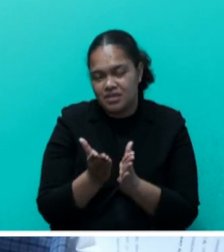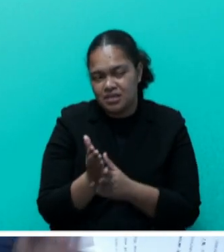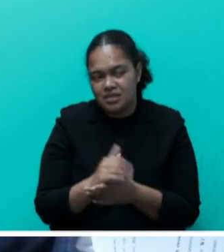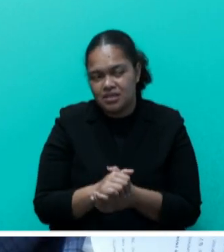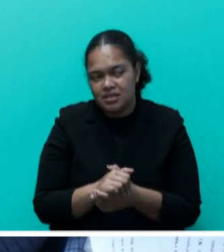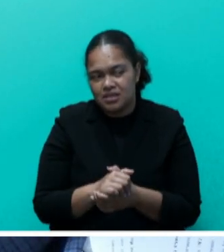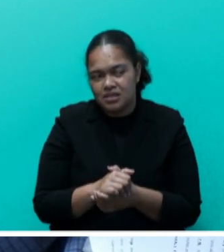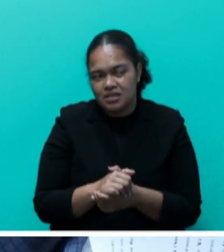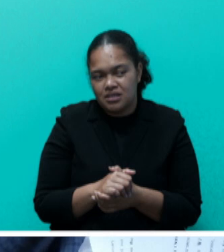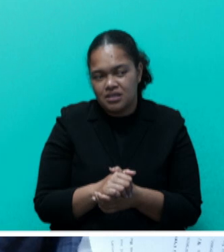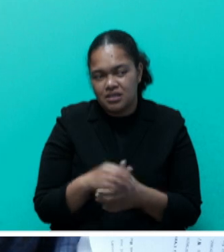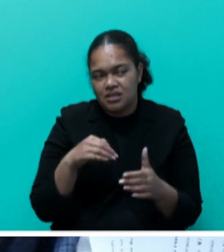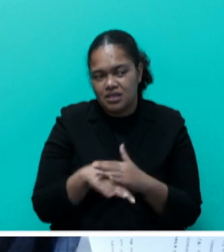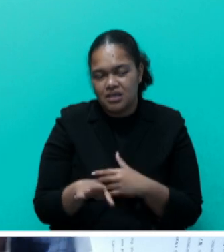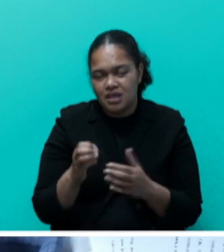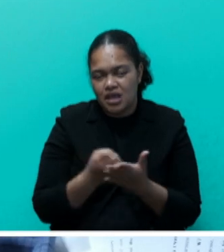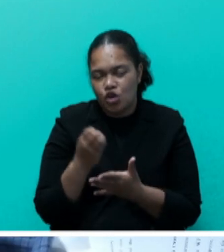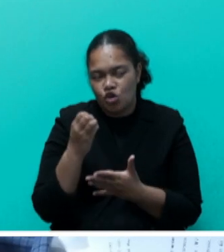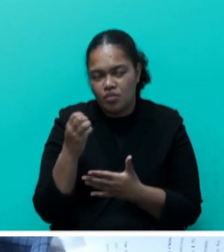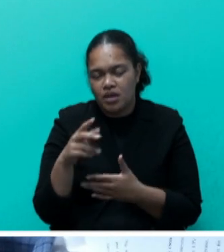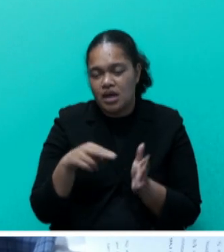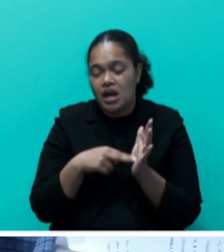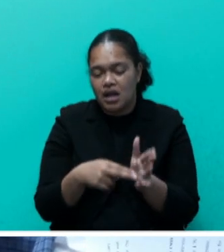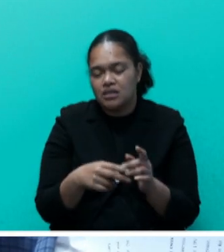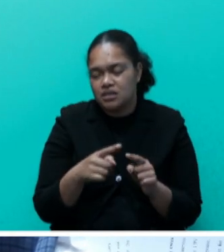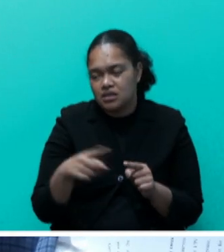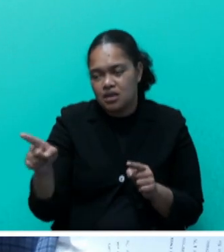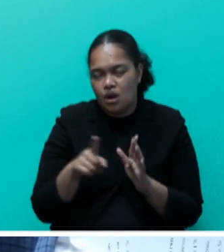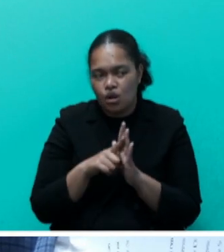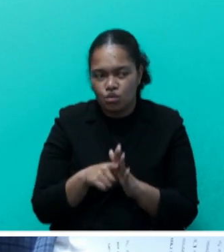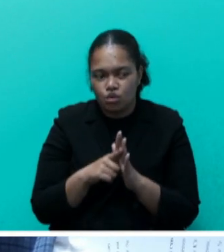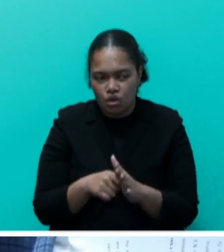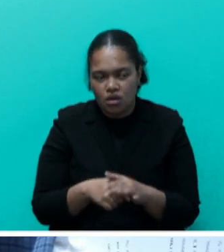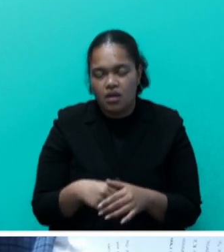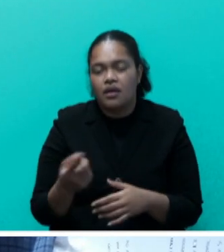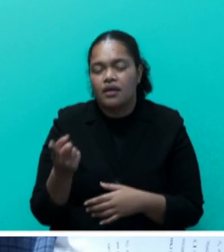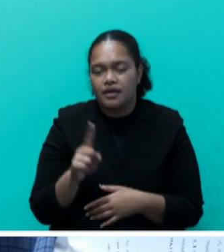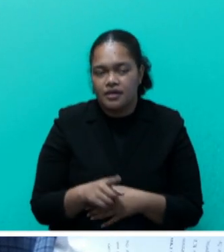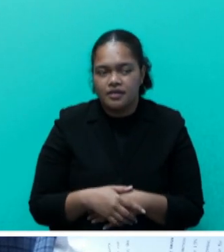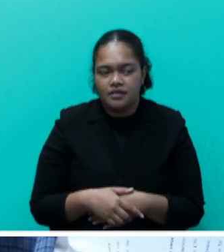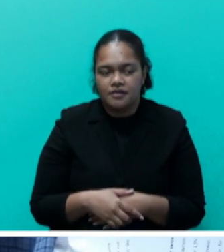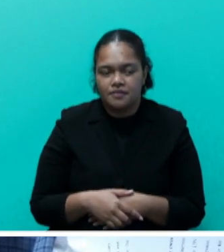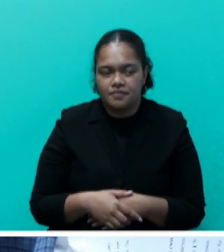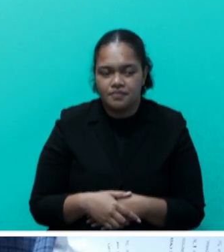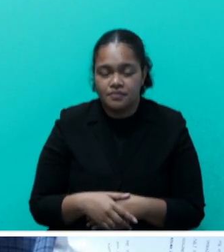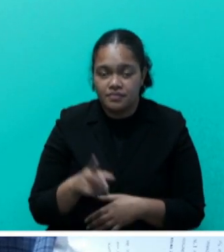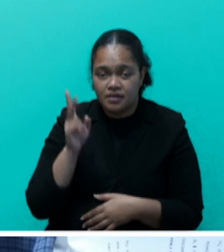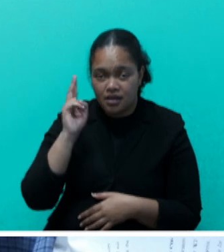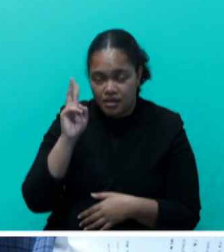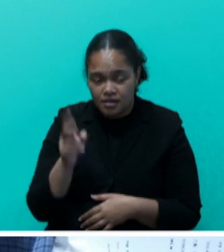in key economic areas, such as Nagi and Lotok. And again,